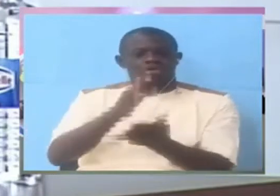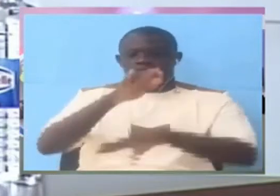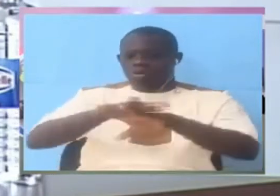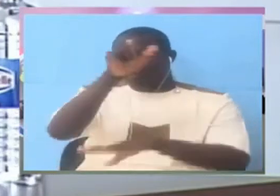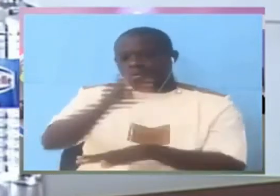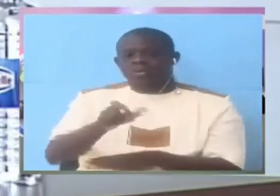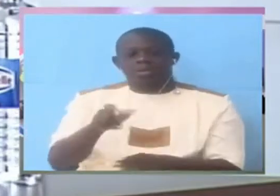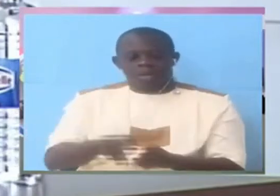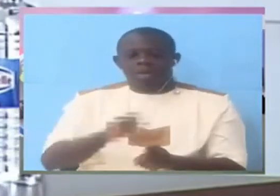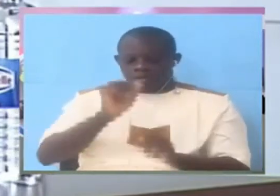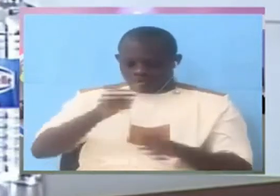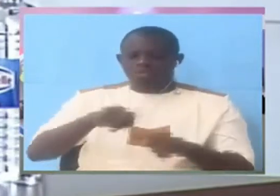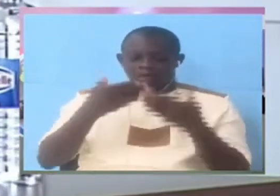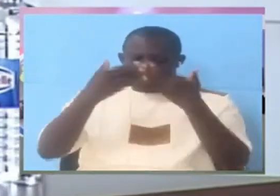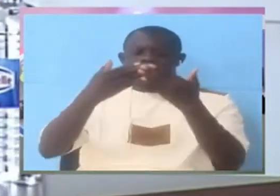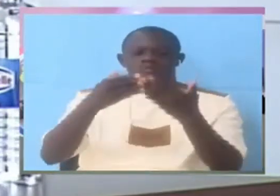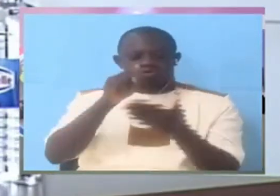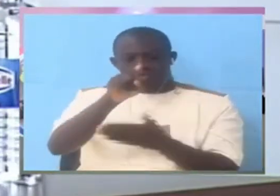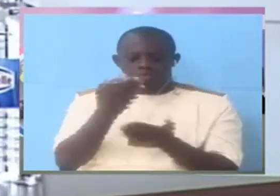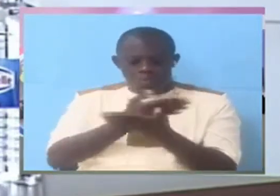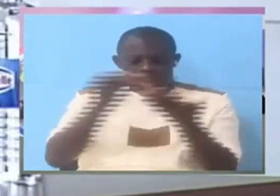Well, we... tell you why I said no.